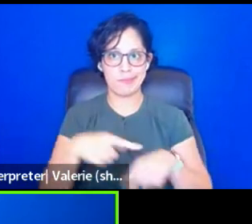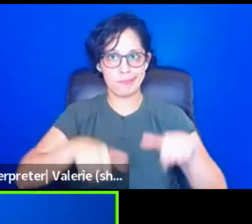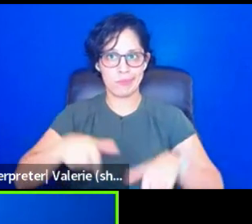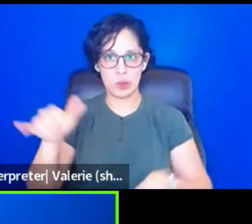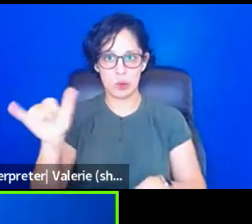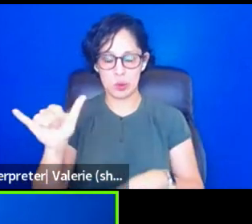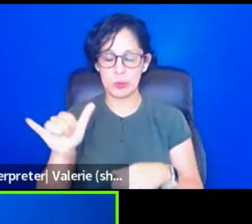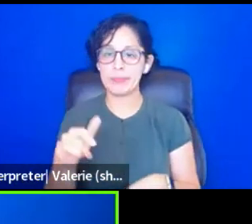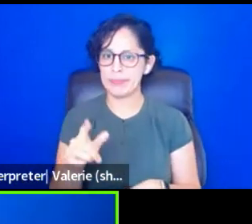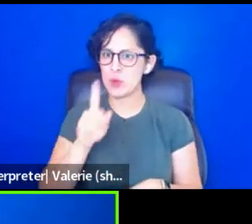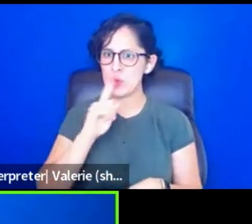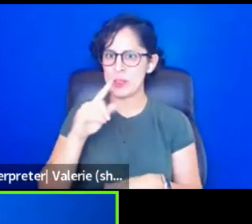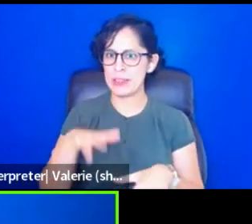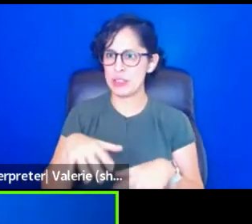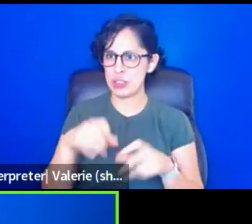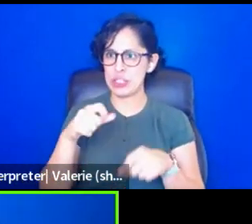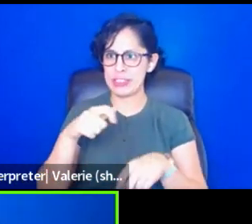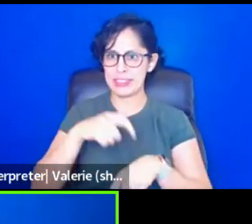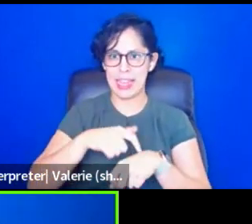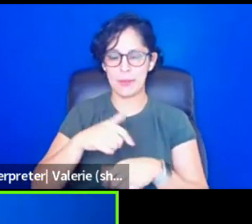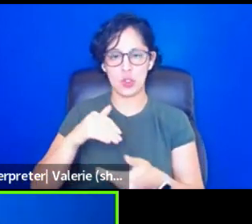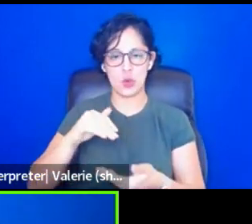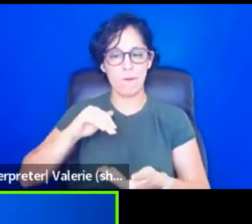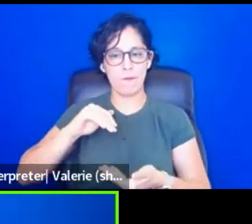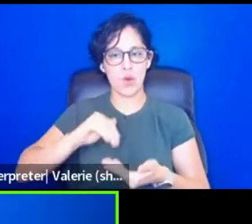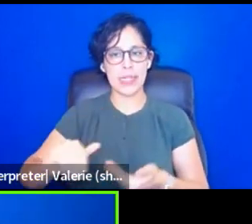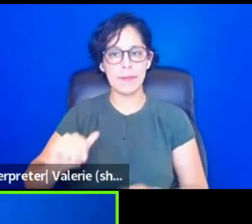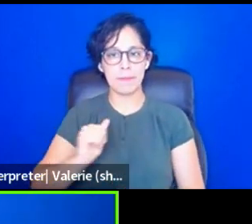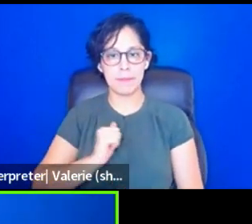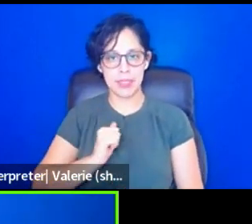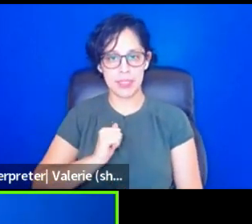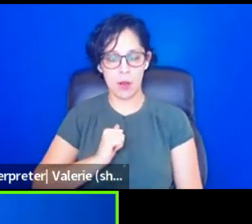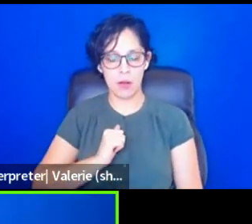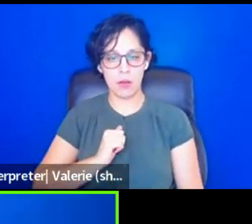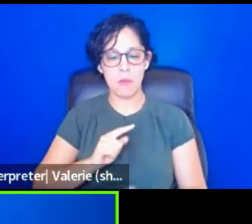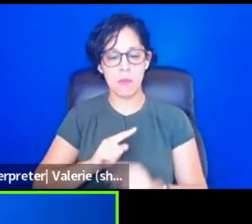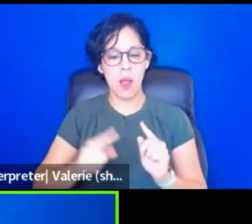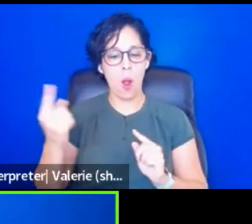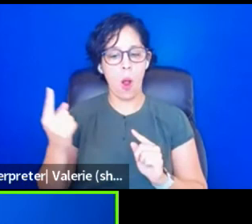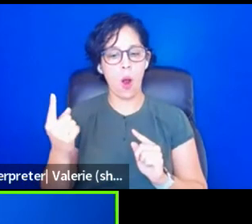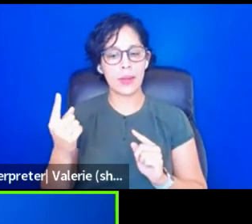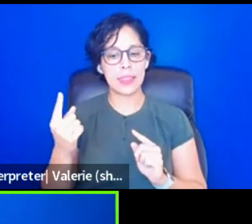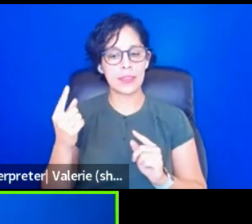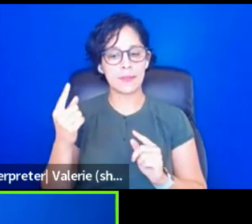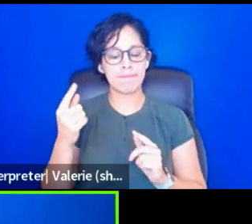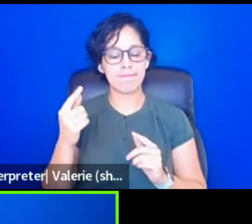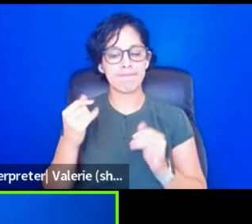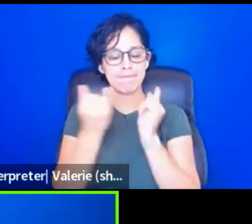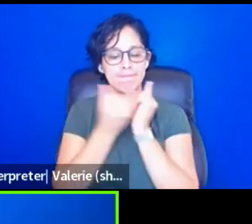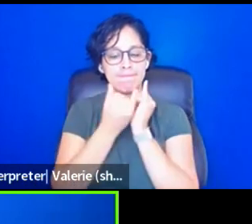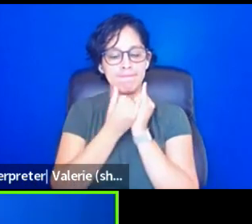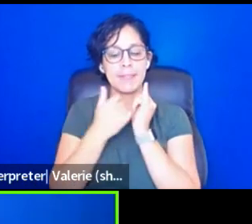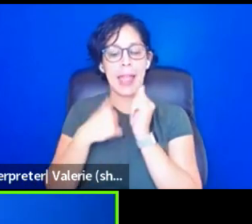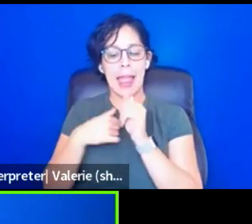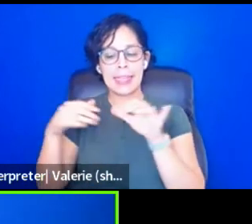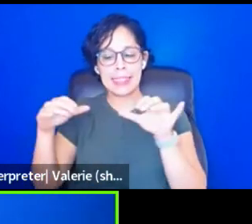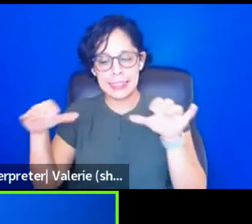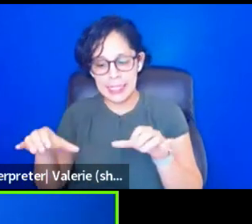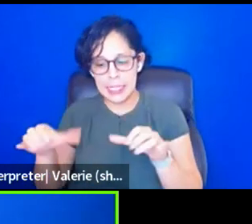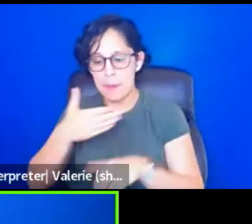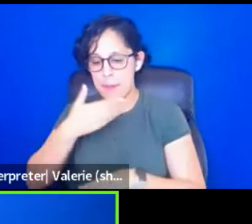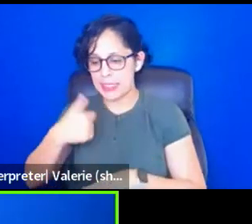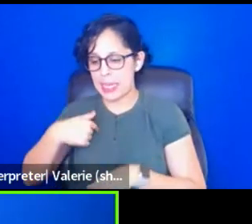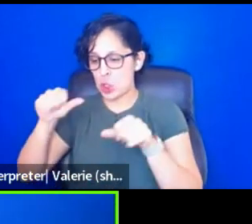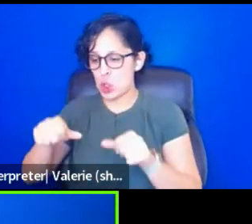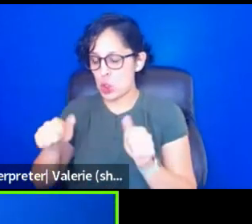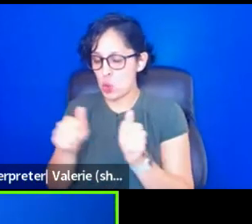it took me a really long time to forgive myself, uh, but saying to myself, I did the best I could with the information I had at